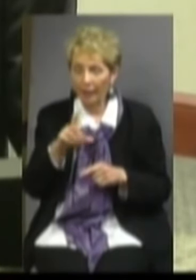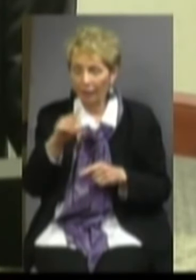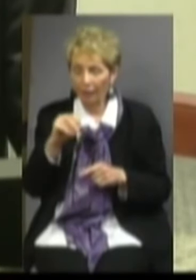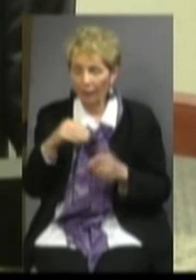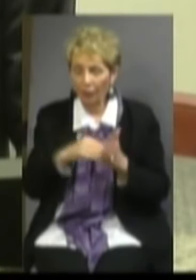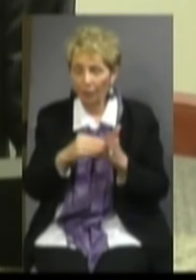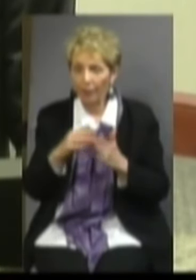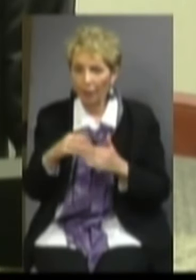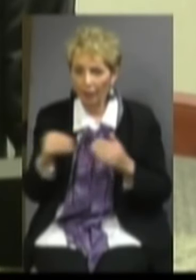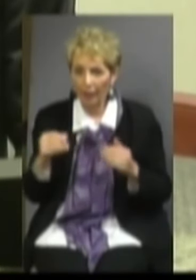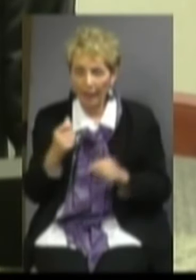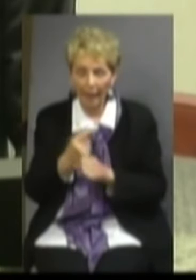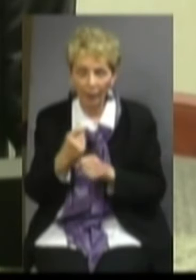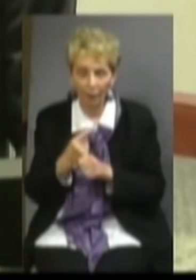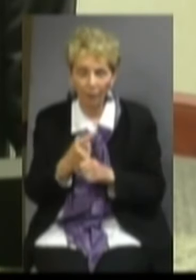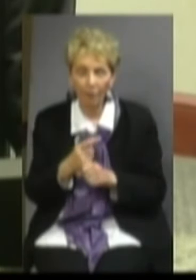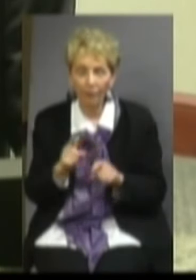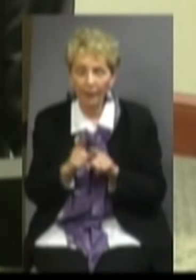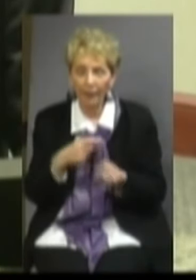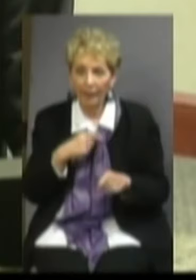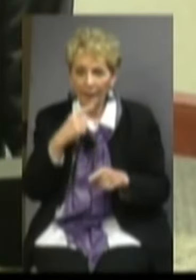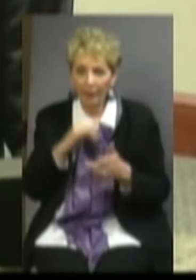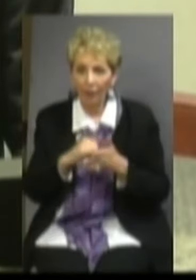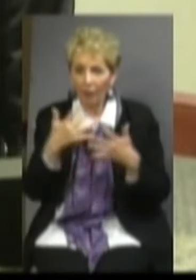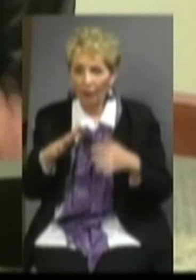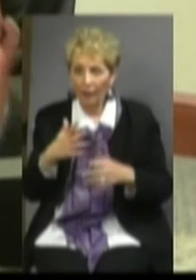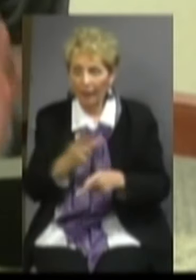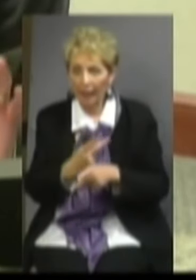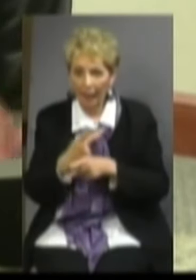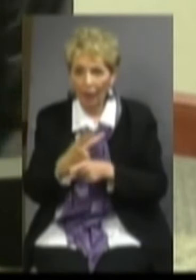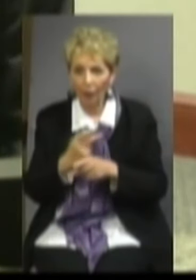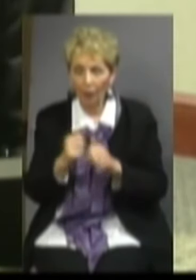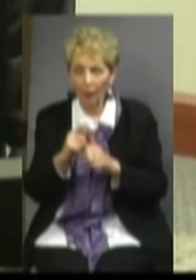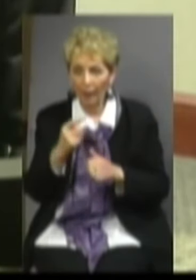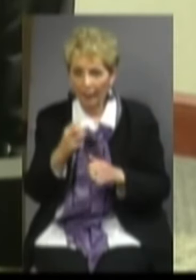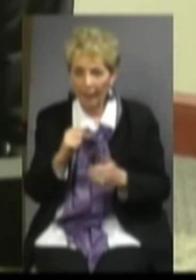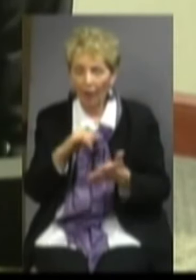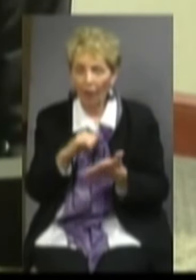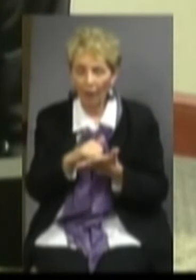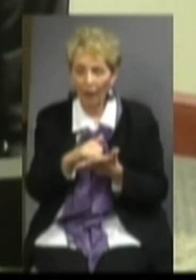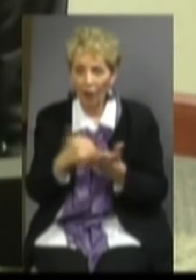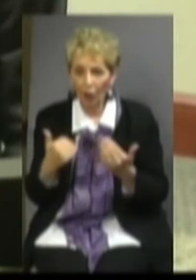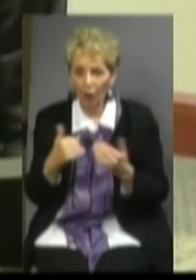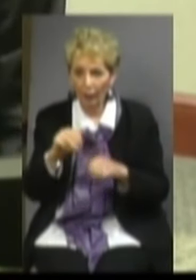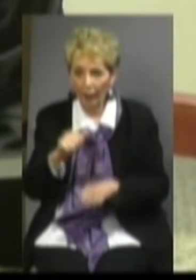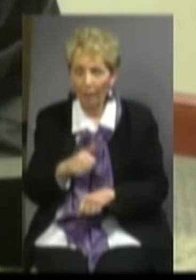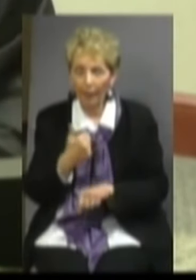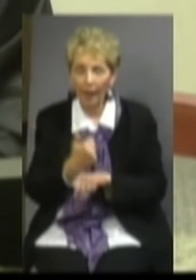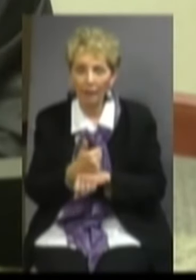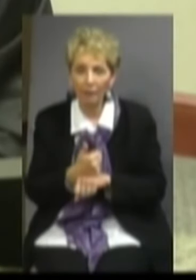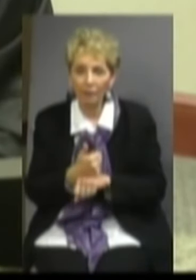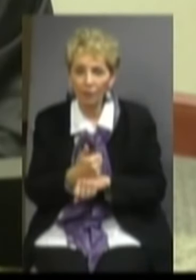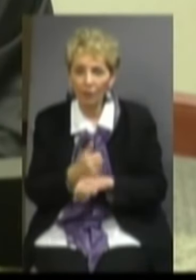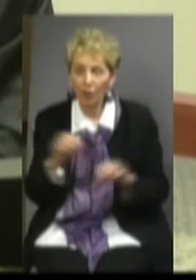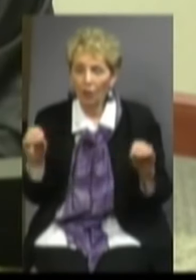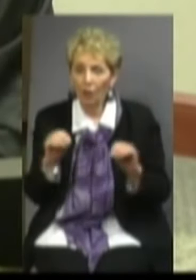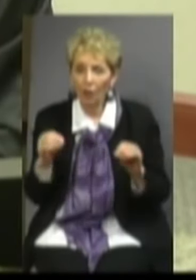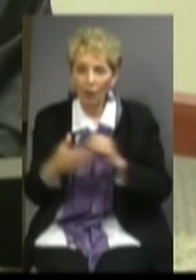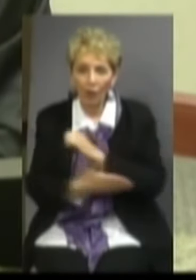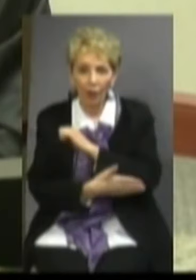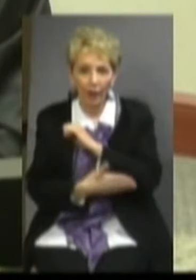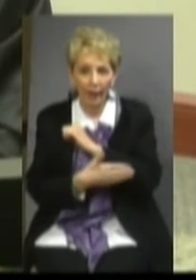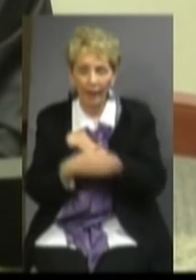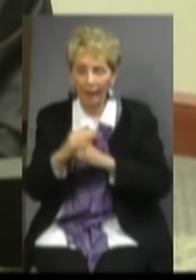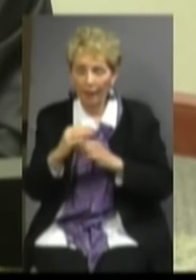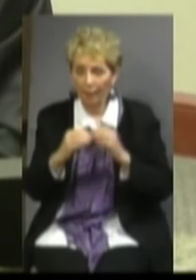million annually. And as I said, that has already been taken care of with taxes that are currently in place. There will be no county maintenance